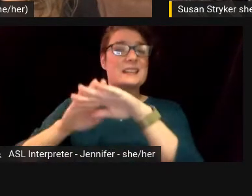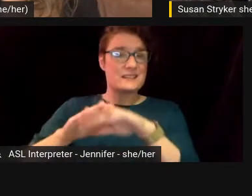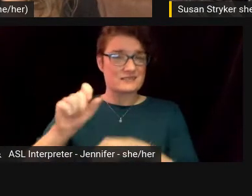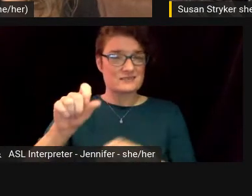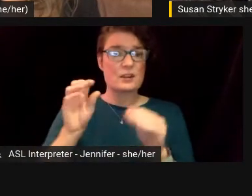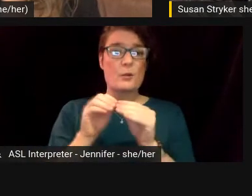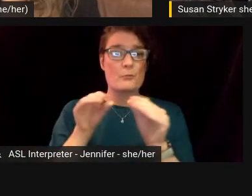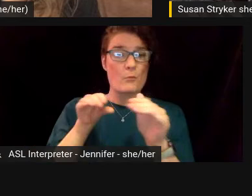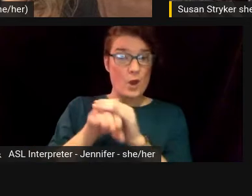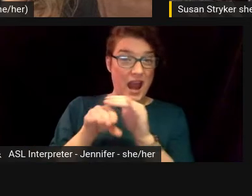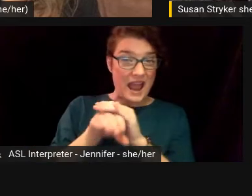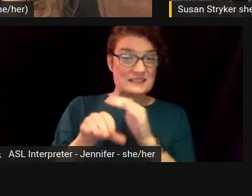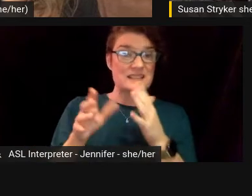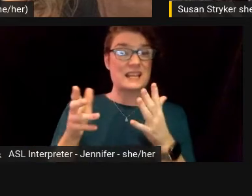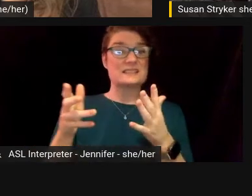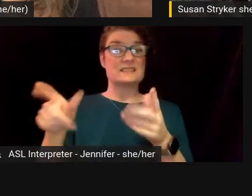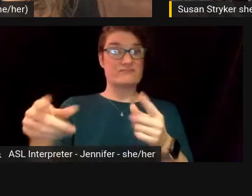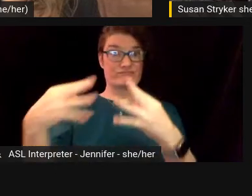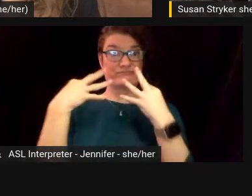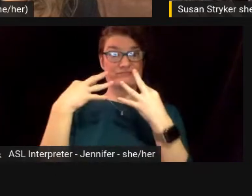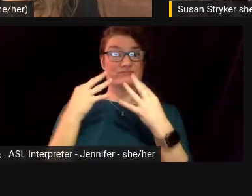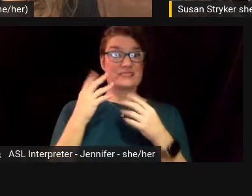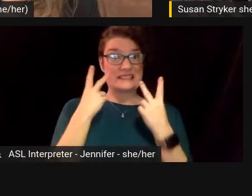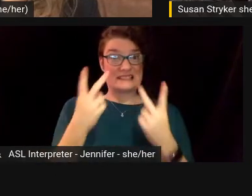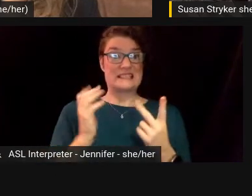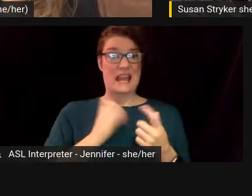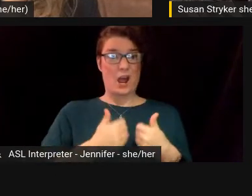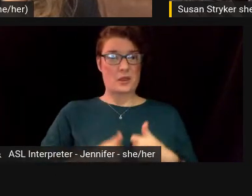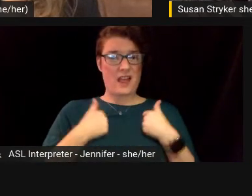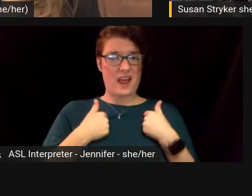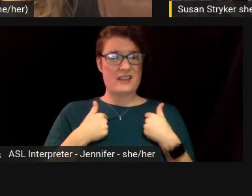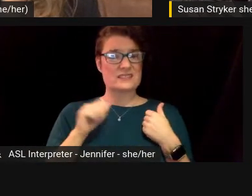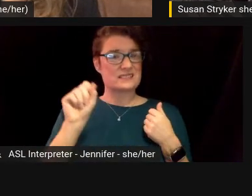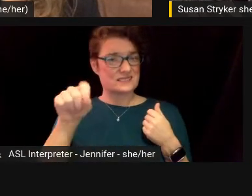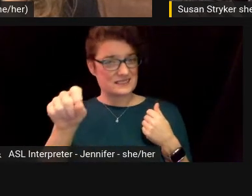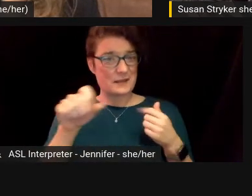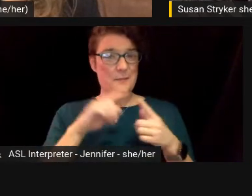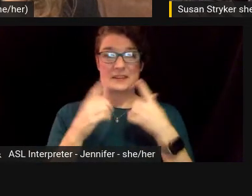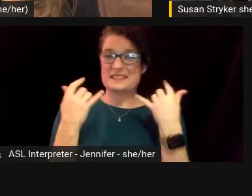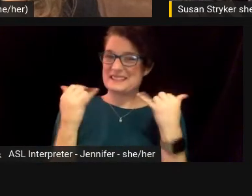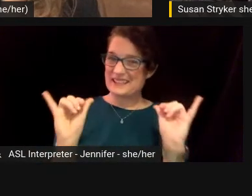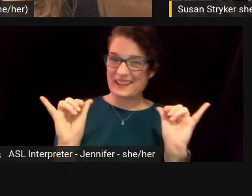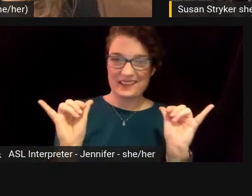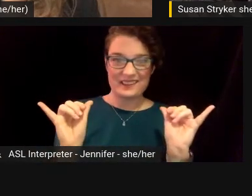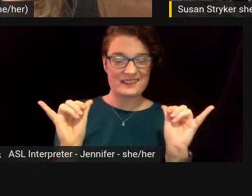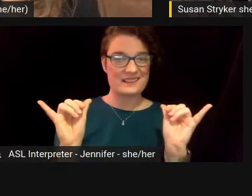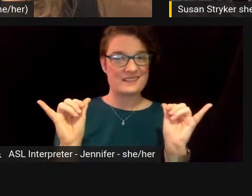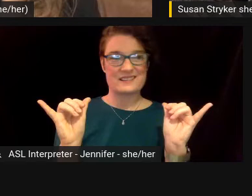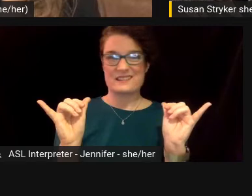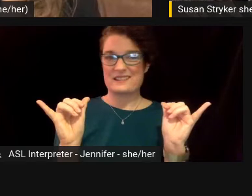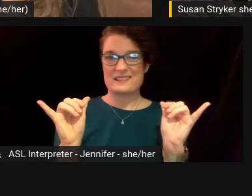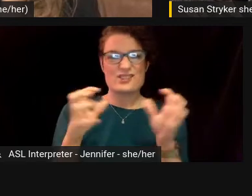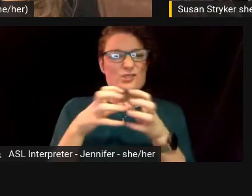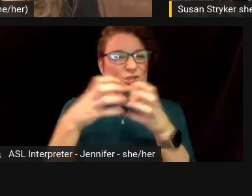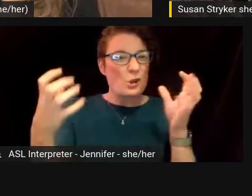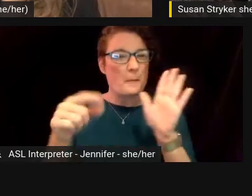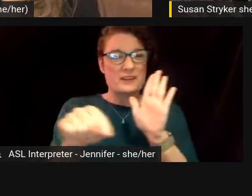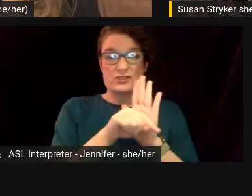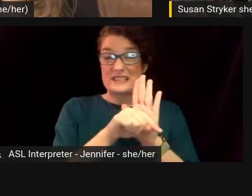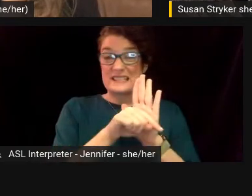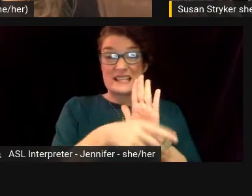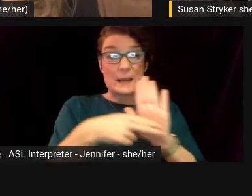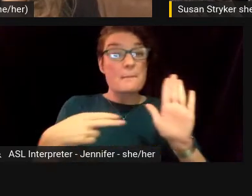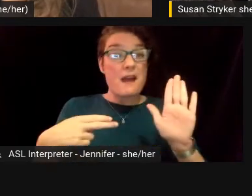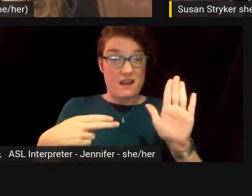our lives, um, there's still a way in which day to day there's so much stigma towards,